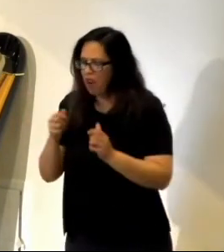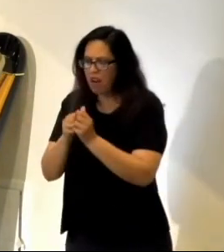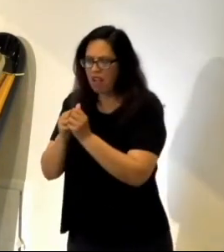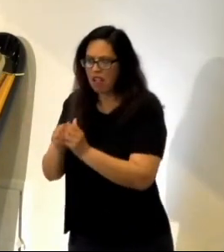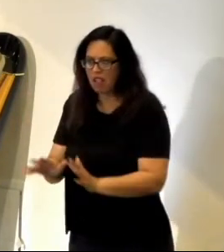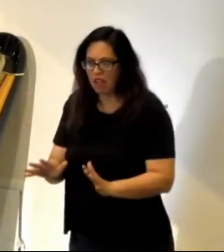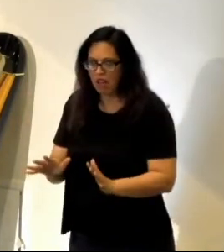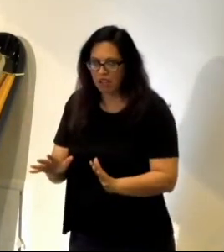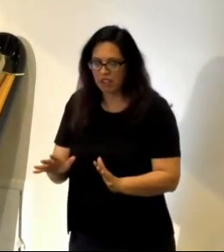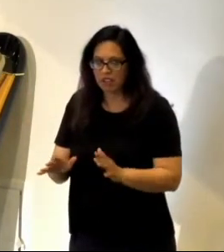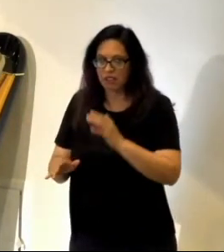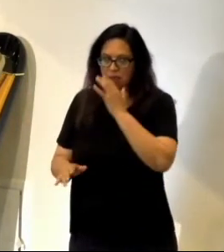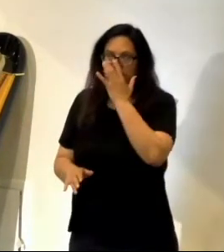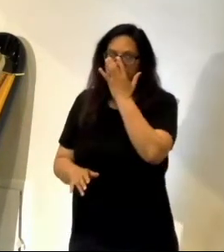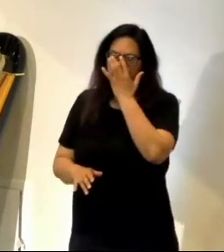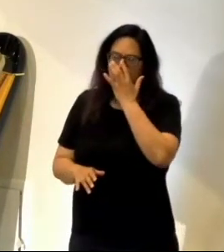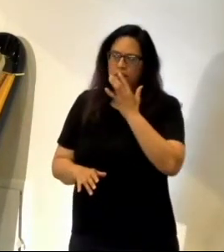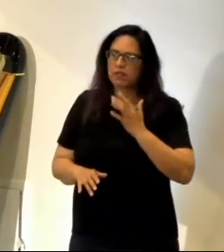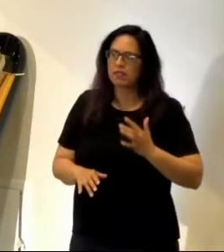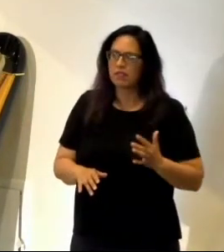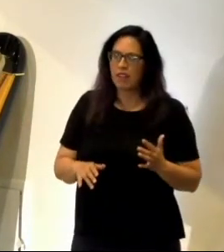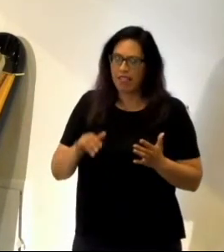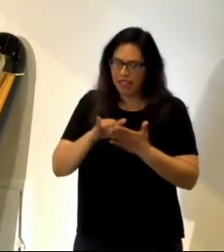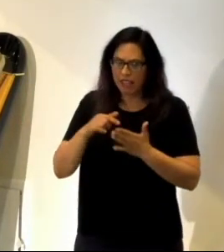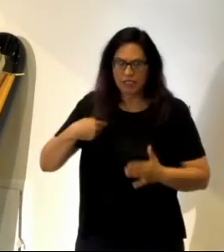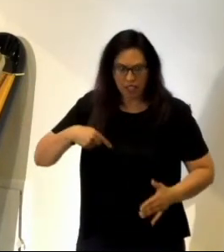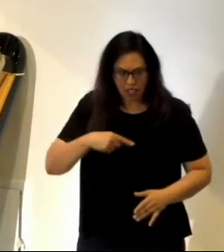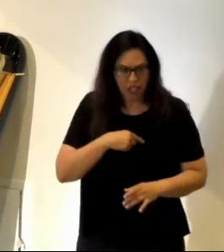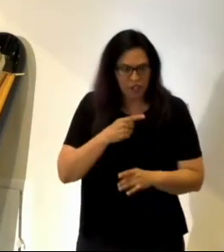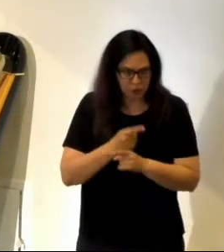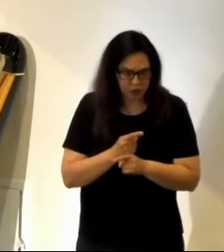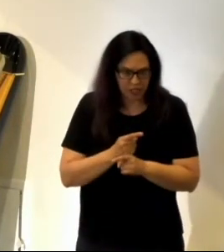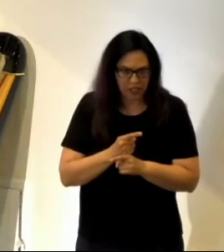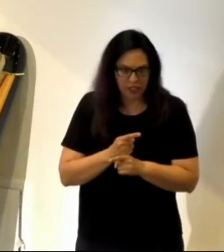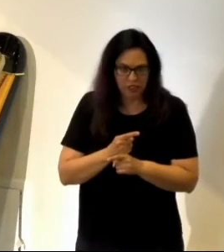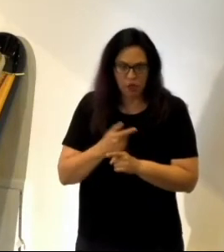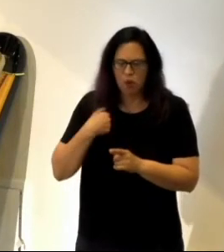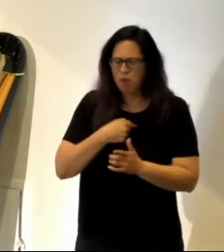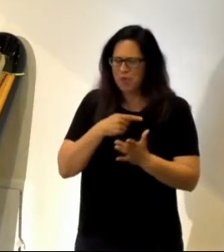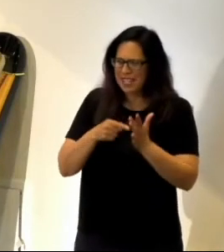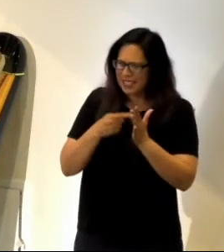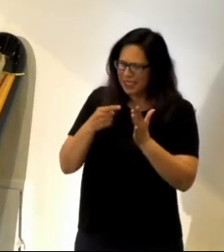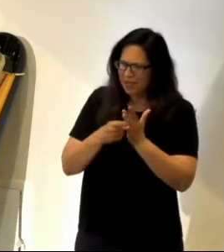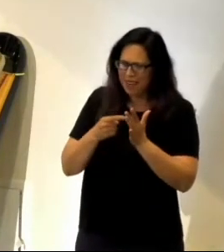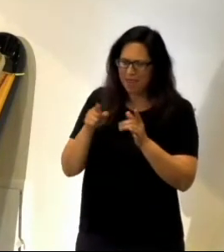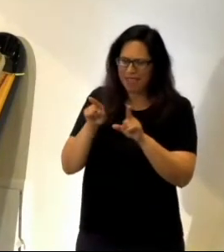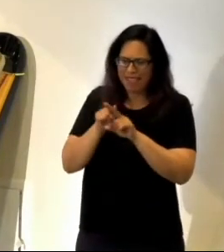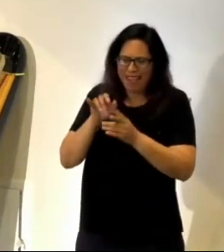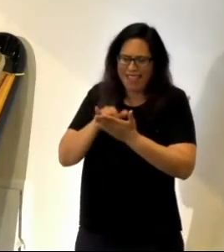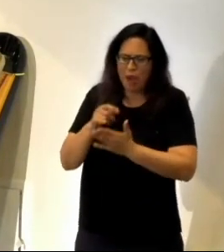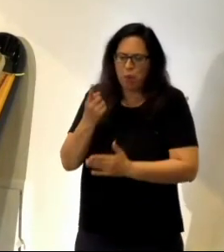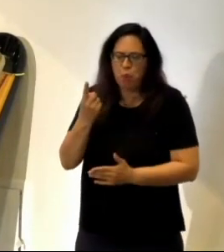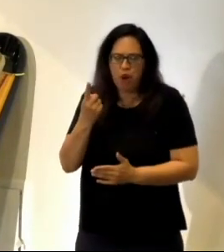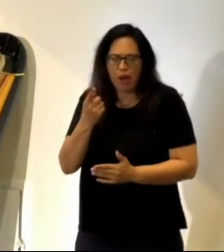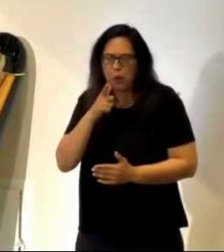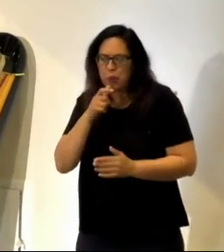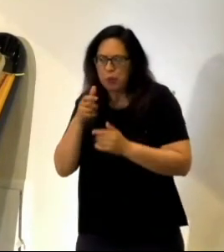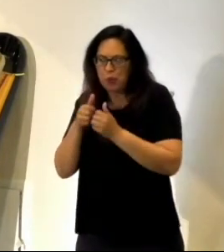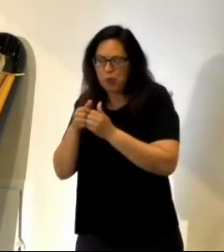one. And isn't that us? Aren't we sometimes just like that one lost one?